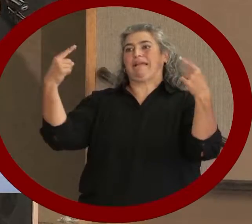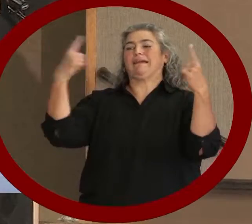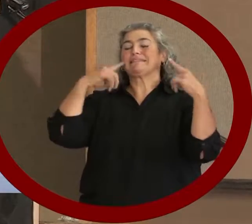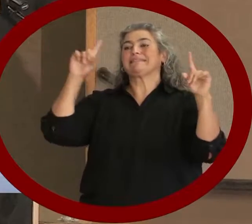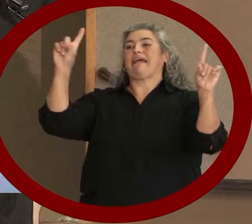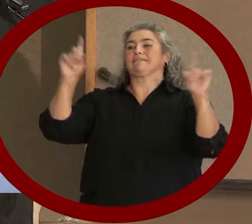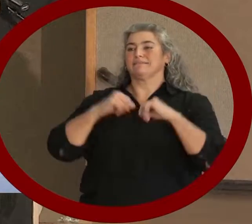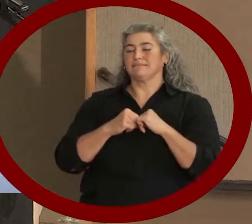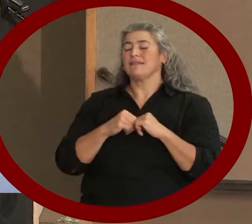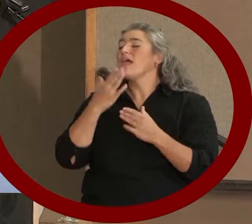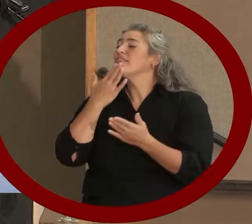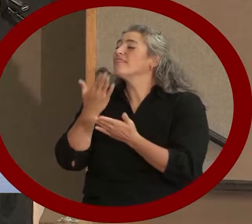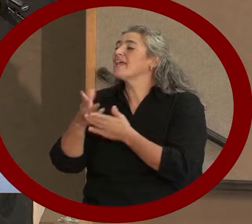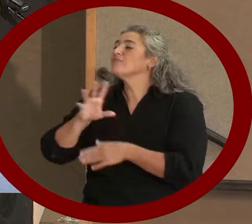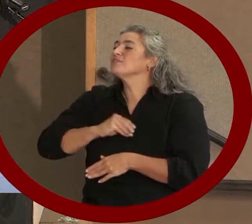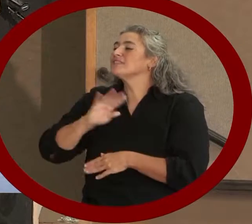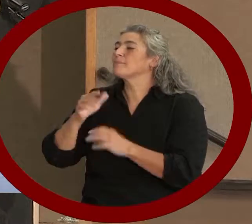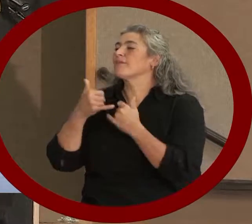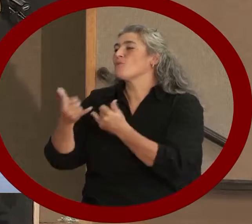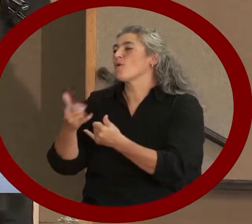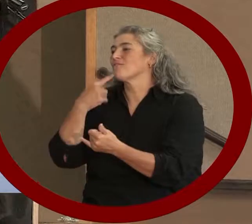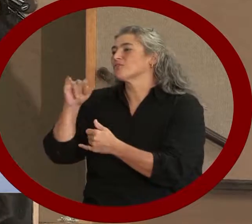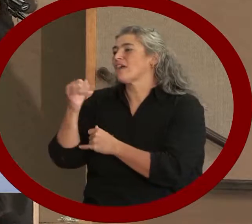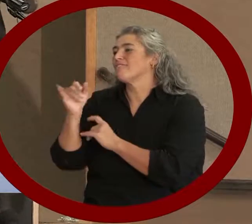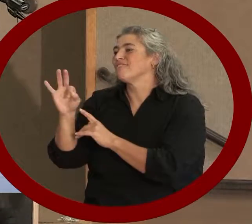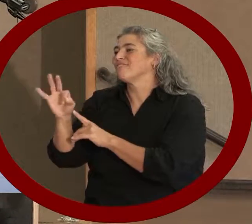thank you very much for accepting the award on behalf of Jeff.